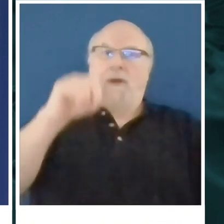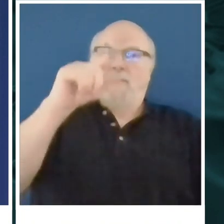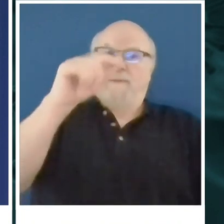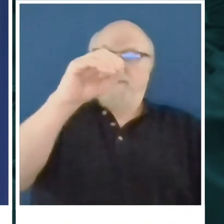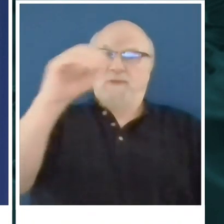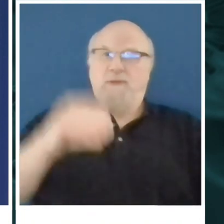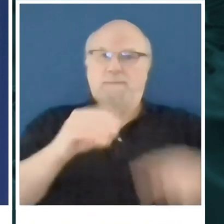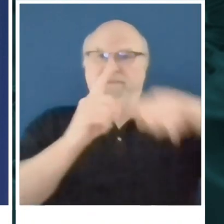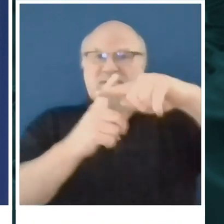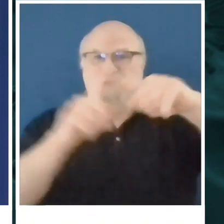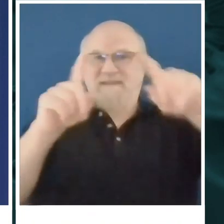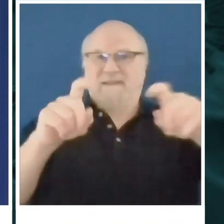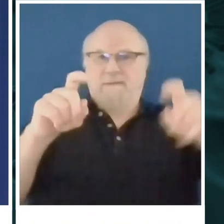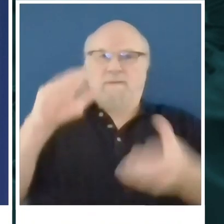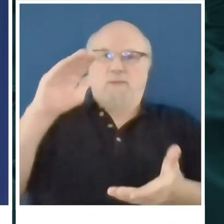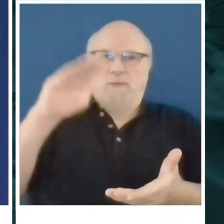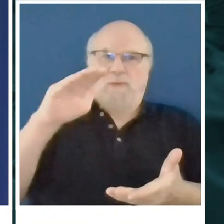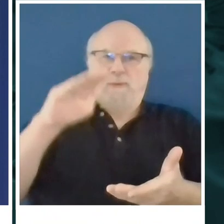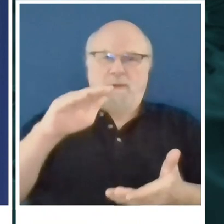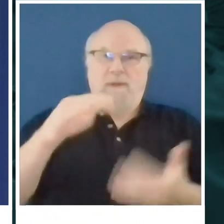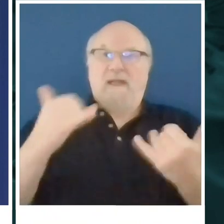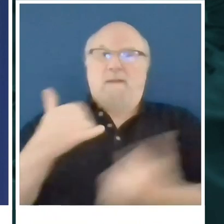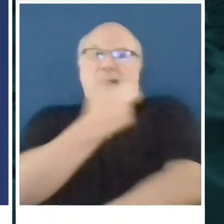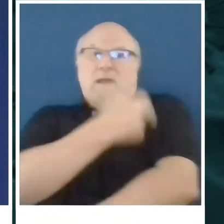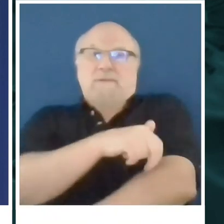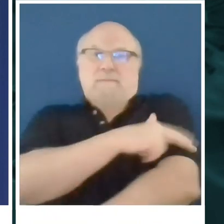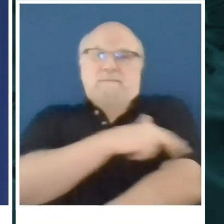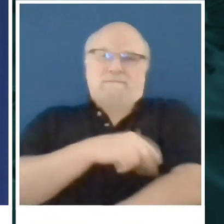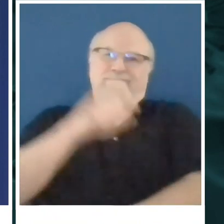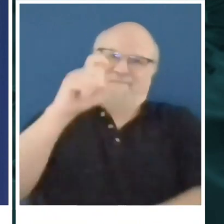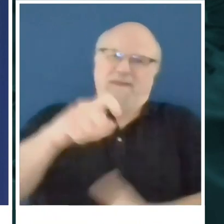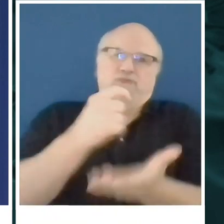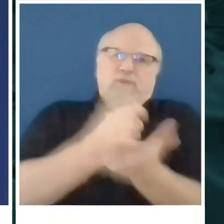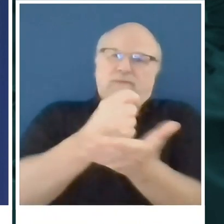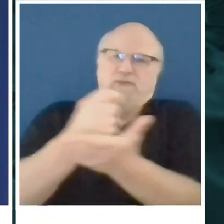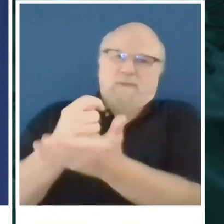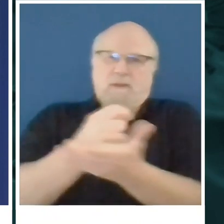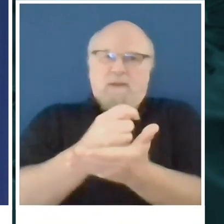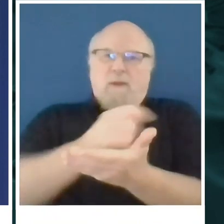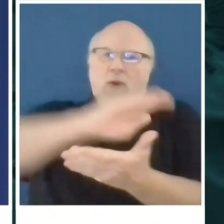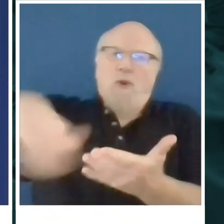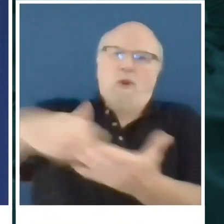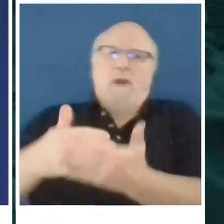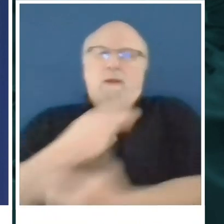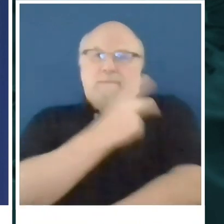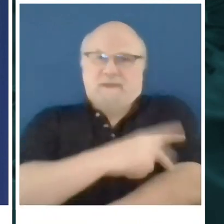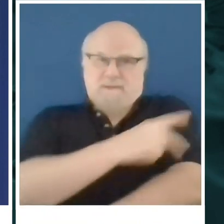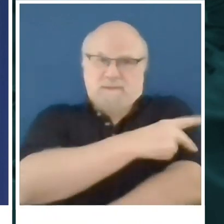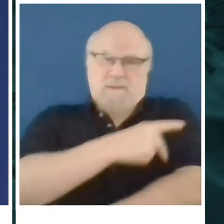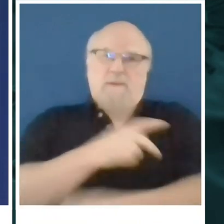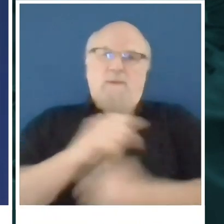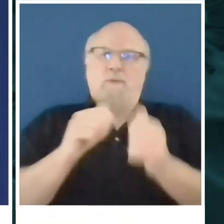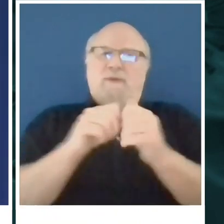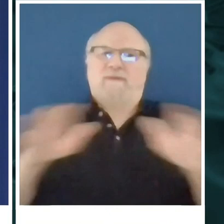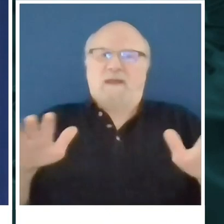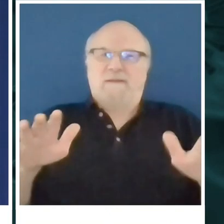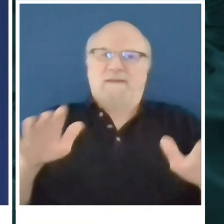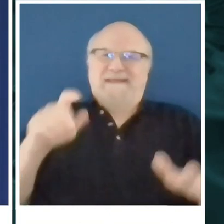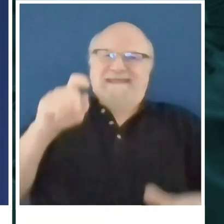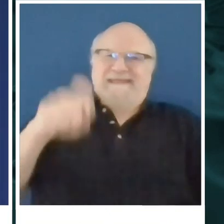addition, hospitals must be able to treat all patients within normal capacity and without the need for crisis care